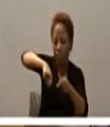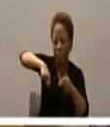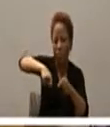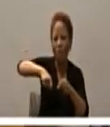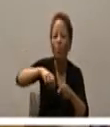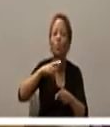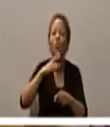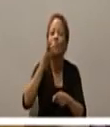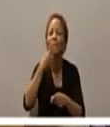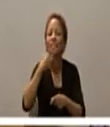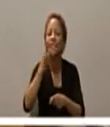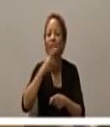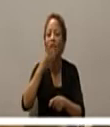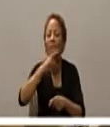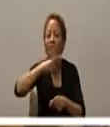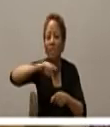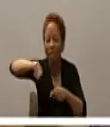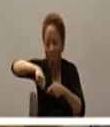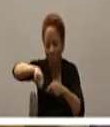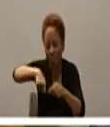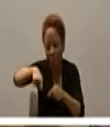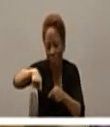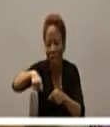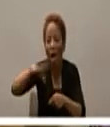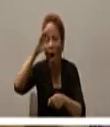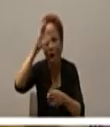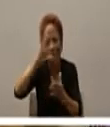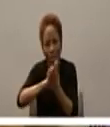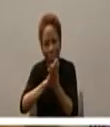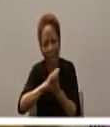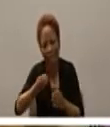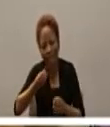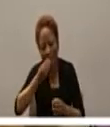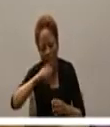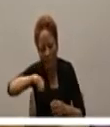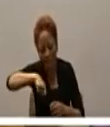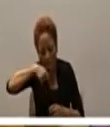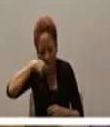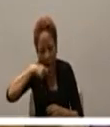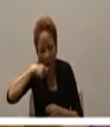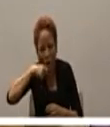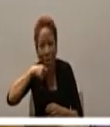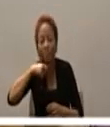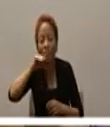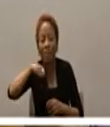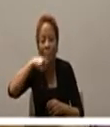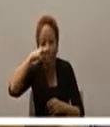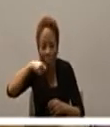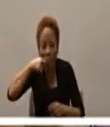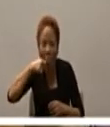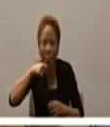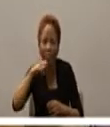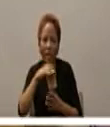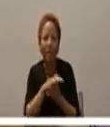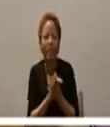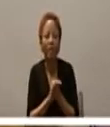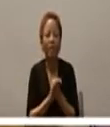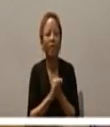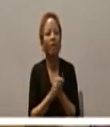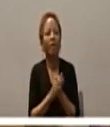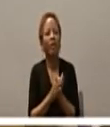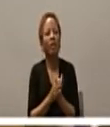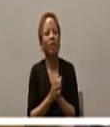so and in the in the caring ministry of course probably knows that I was me it was an insight